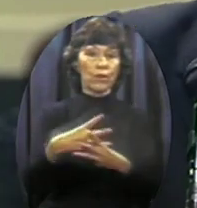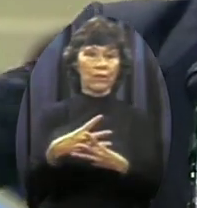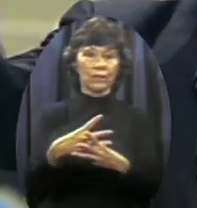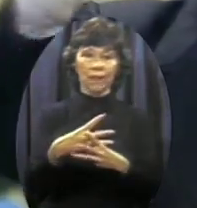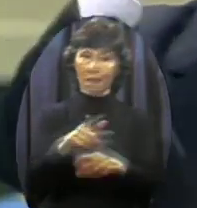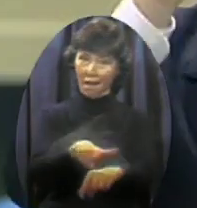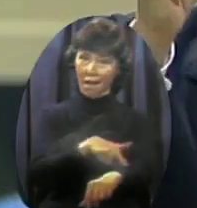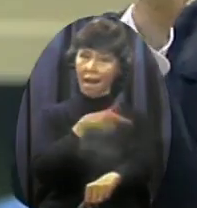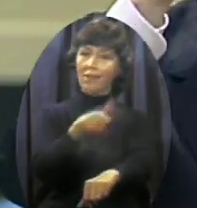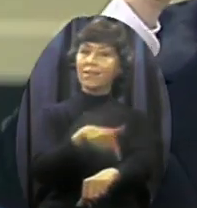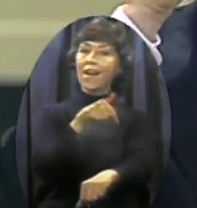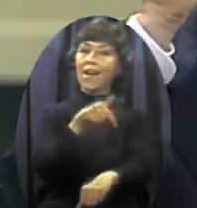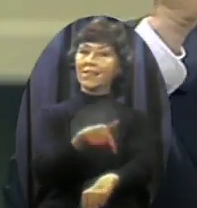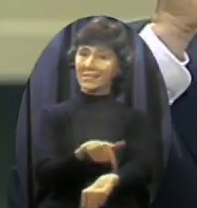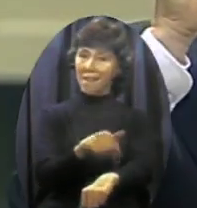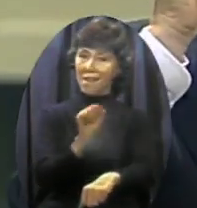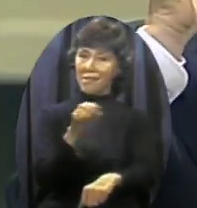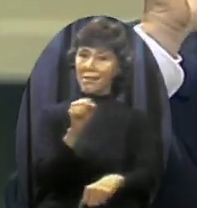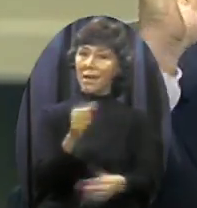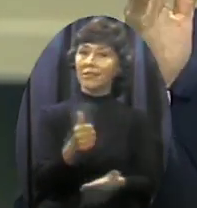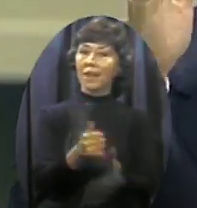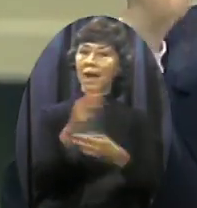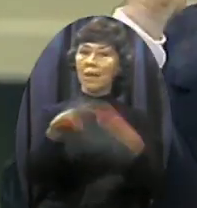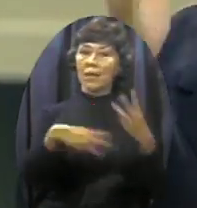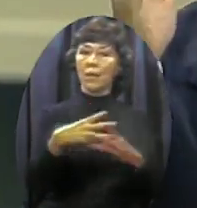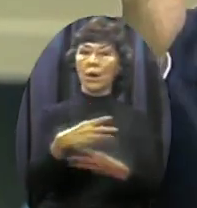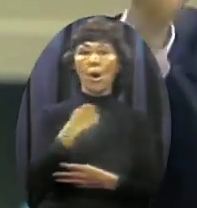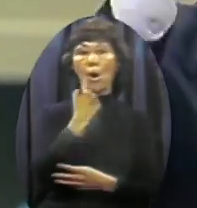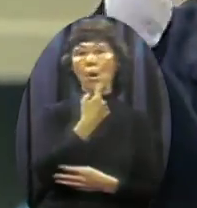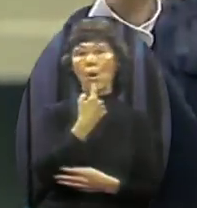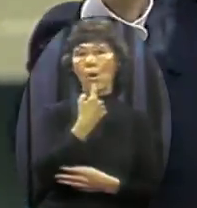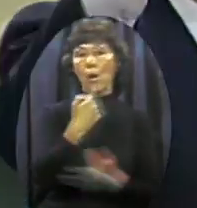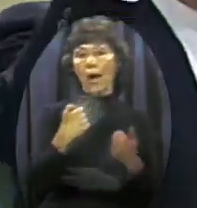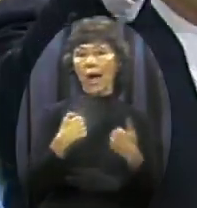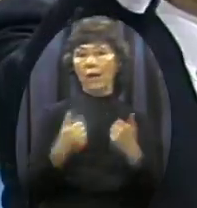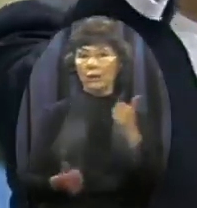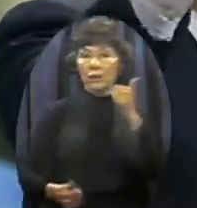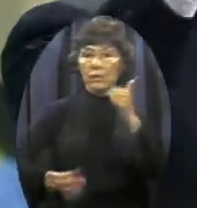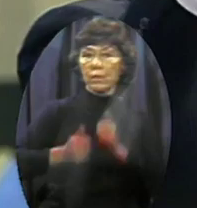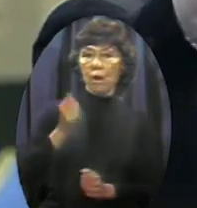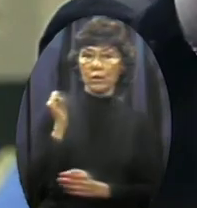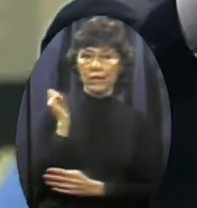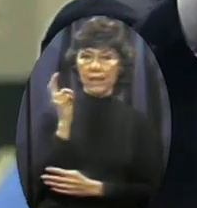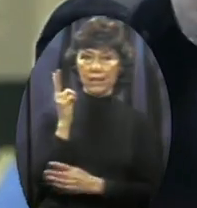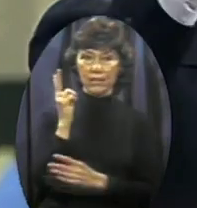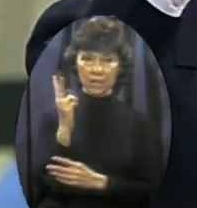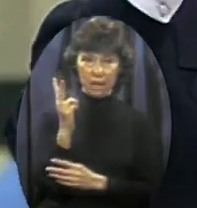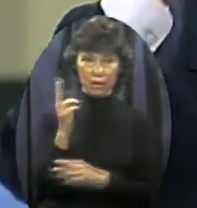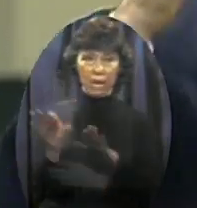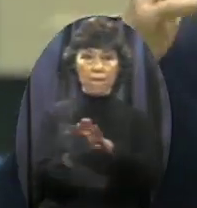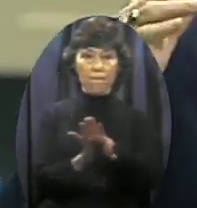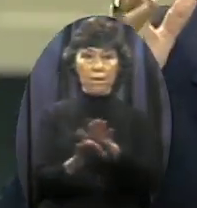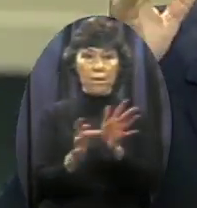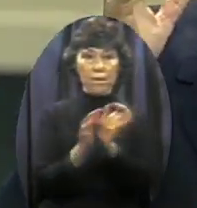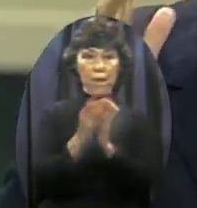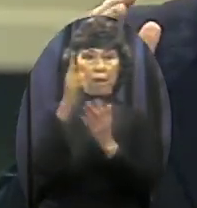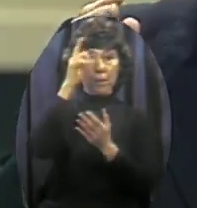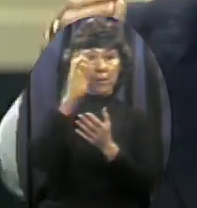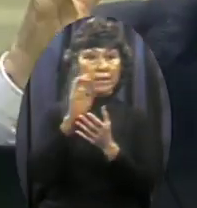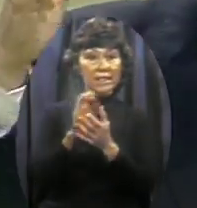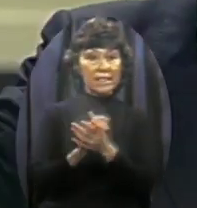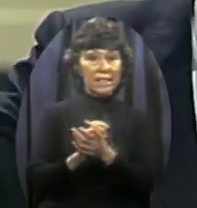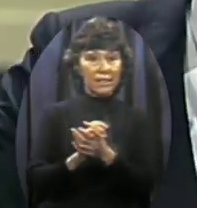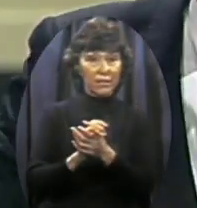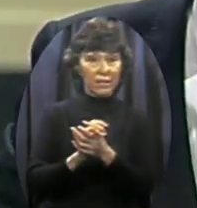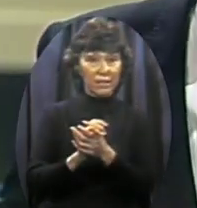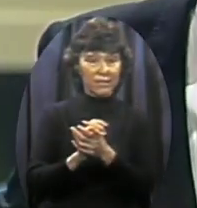Who has the most evangelical fundamentalist missionaries Out around the world I'm glad to say the churches